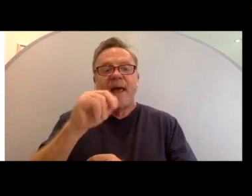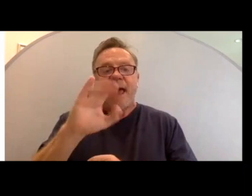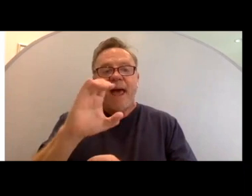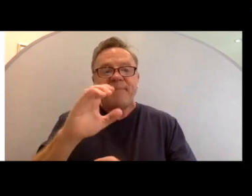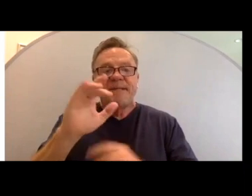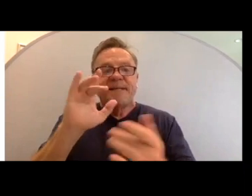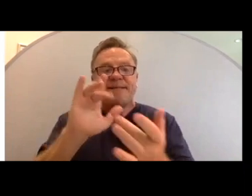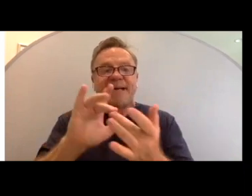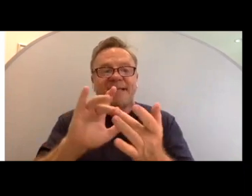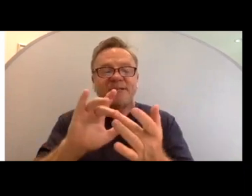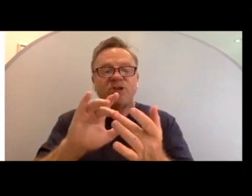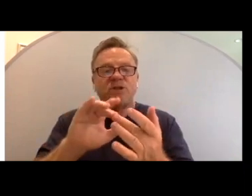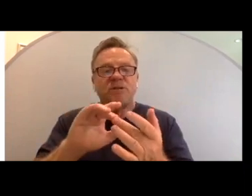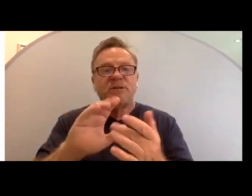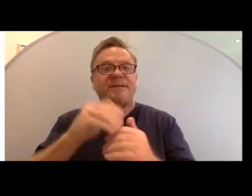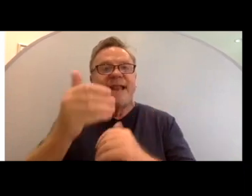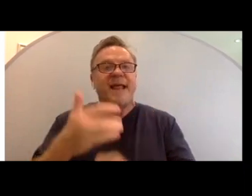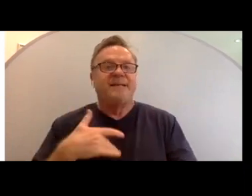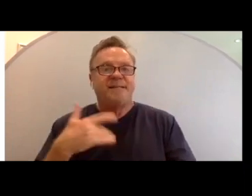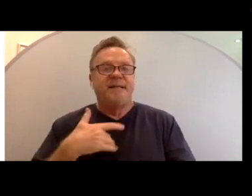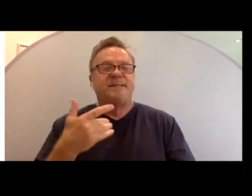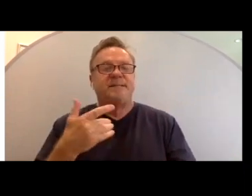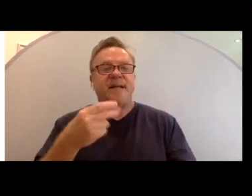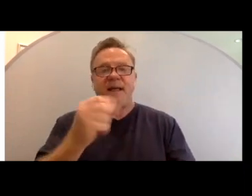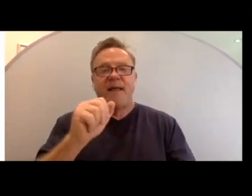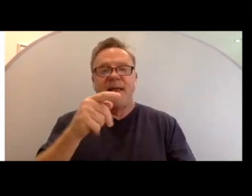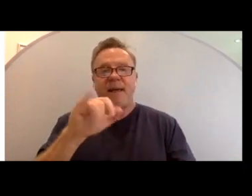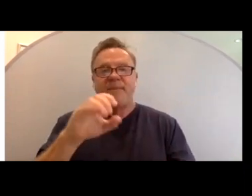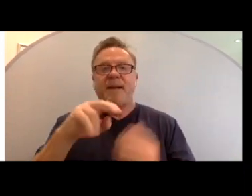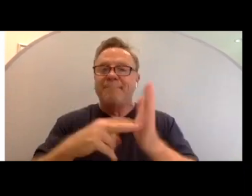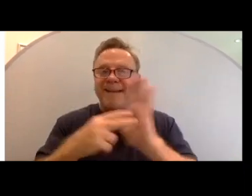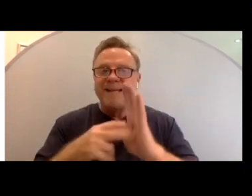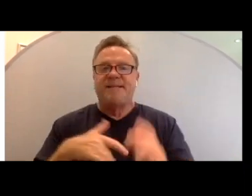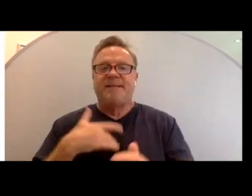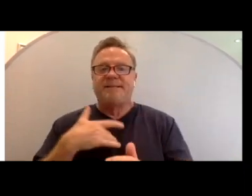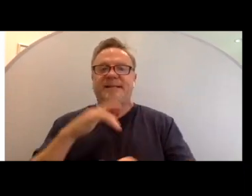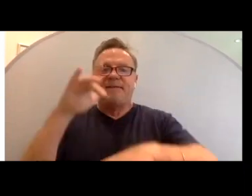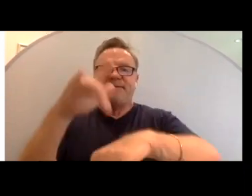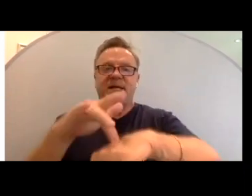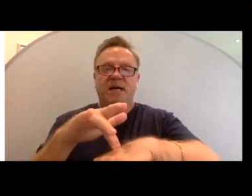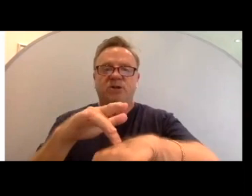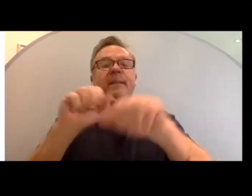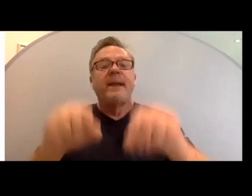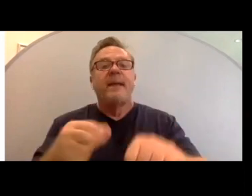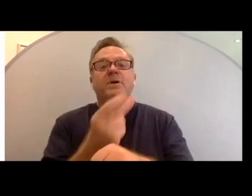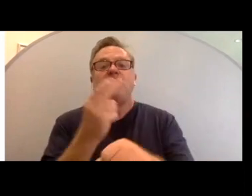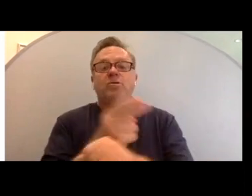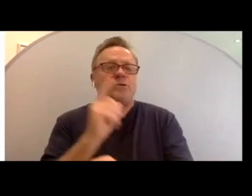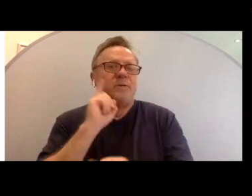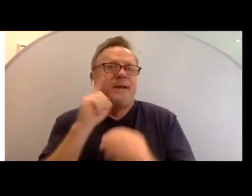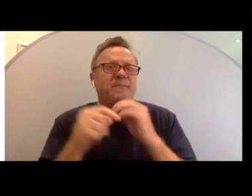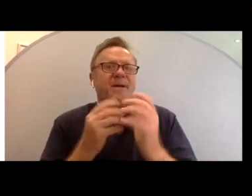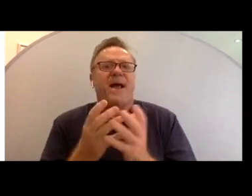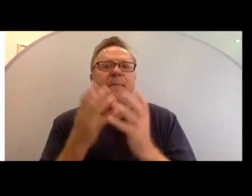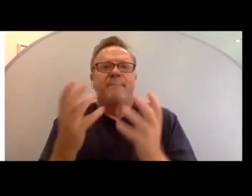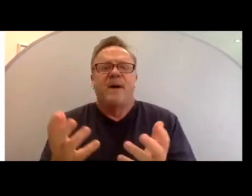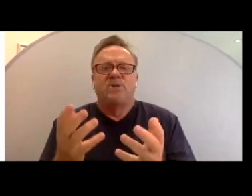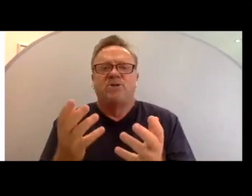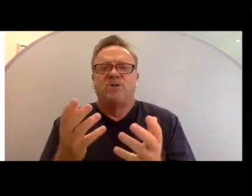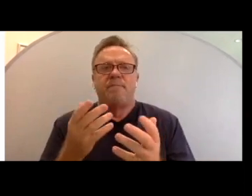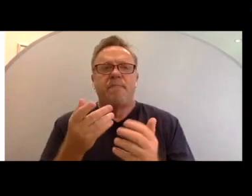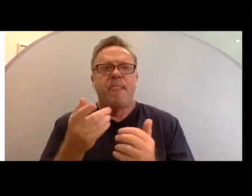modality, haptic being the sense of touch that can be used. You think about how much of